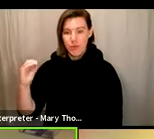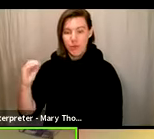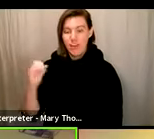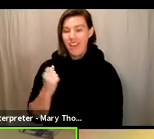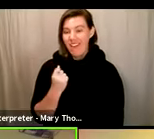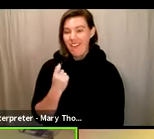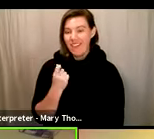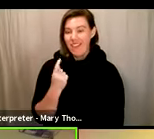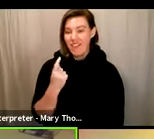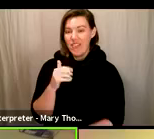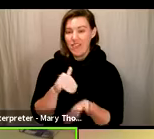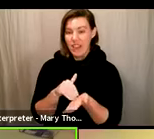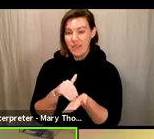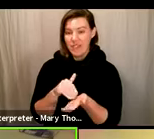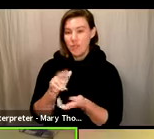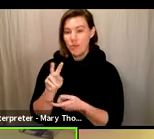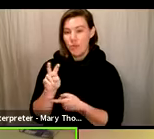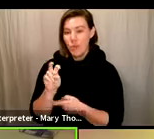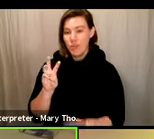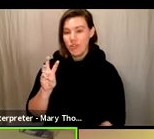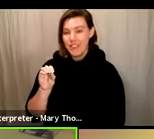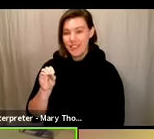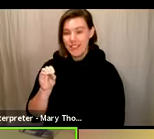ballot challenges that we were unable to process. Gerilyn